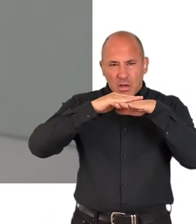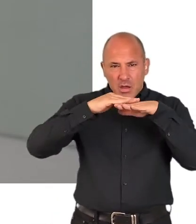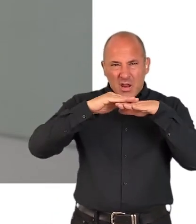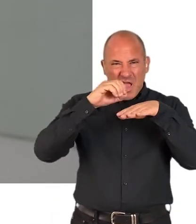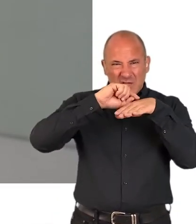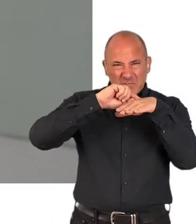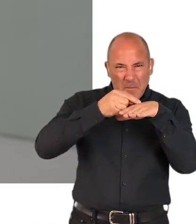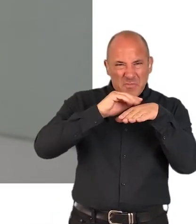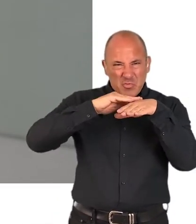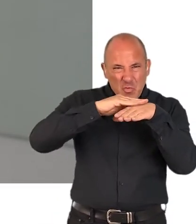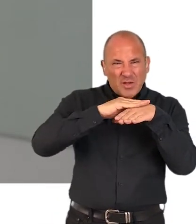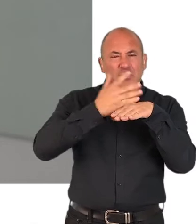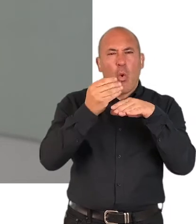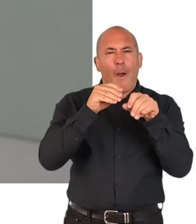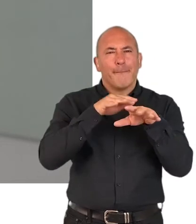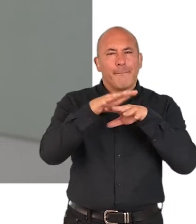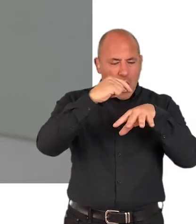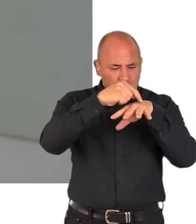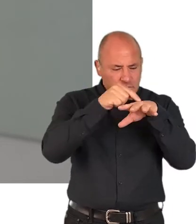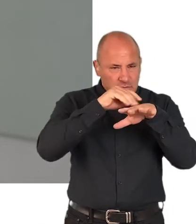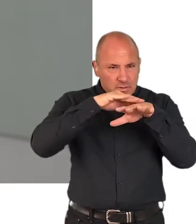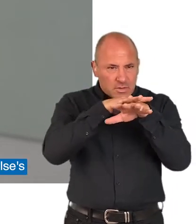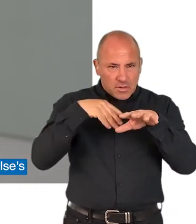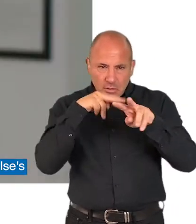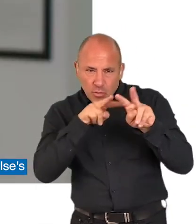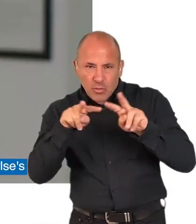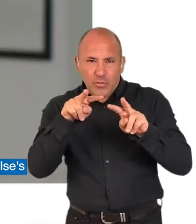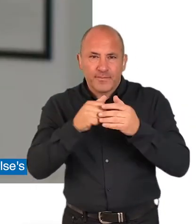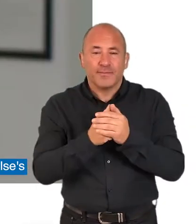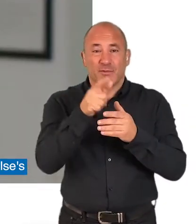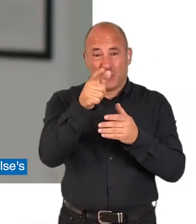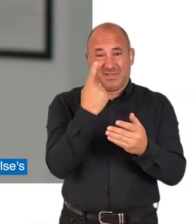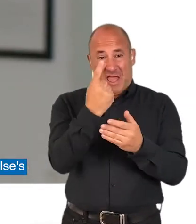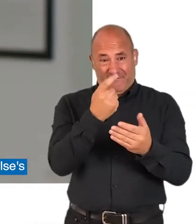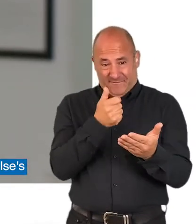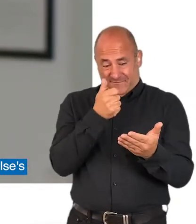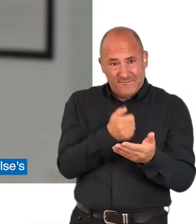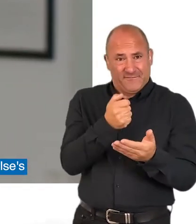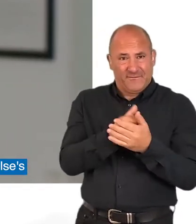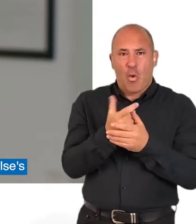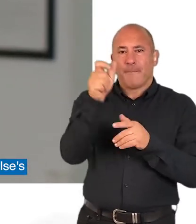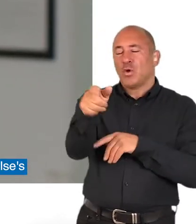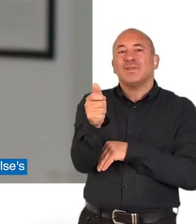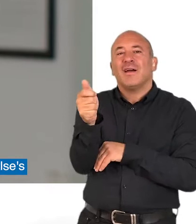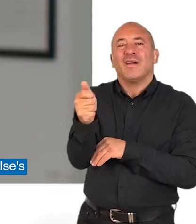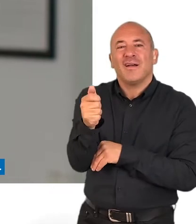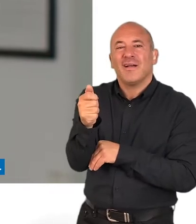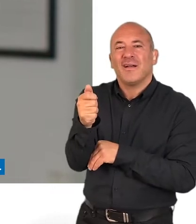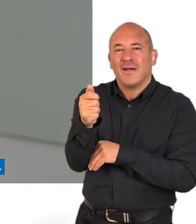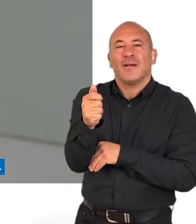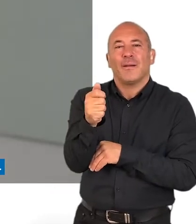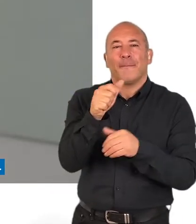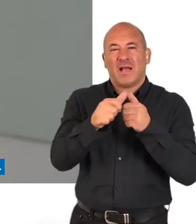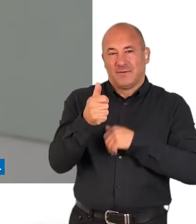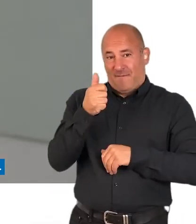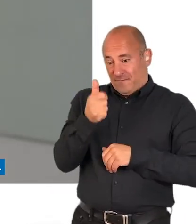surface details like crust, and patterns of blood vessels. Whether you're taking a photo of your own skin or someone else's,